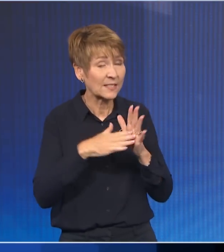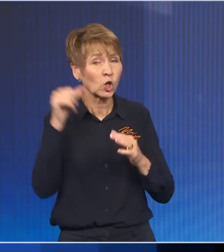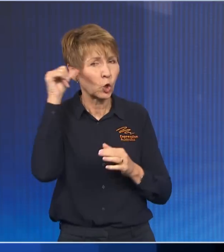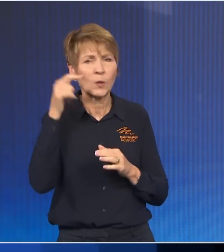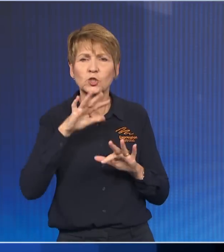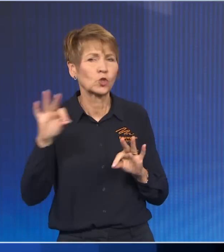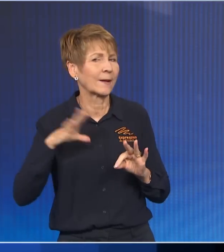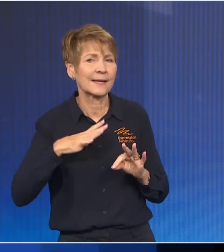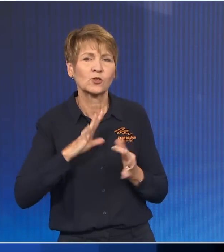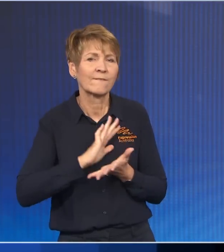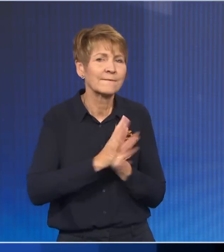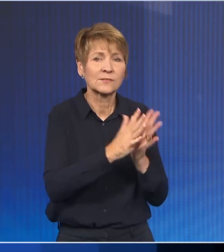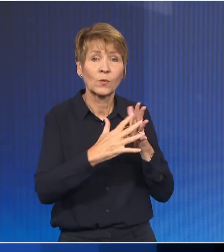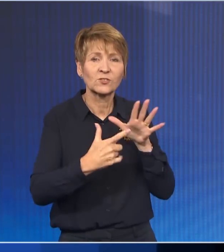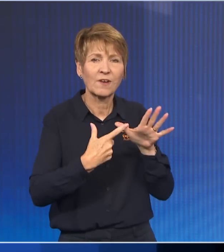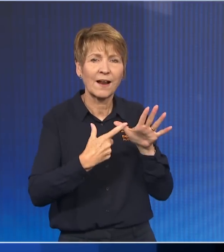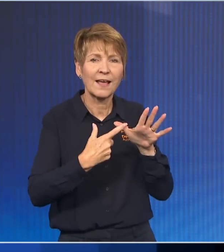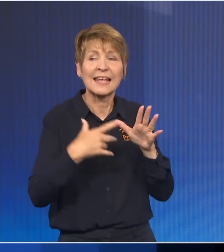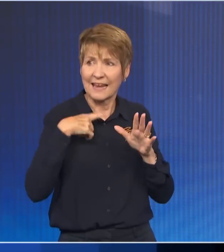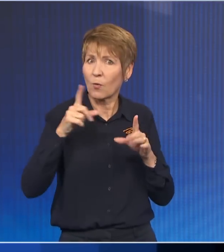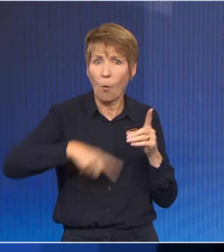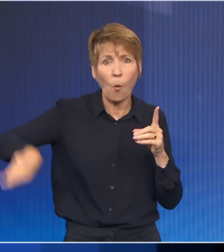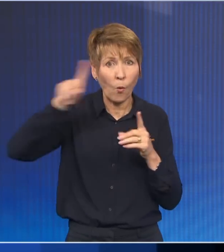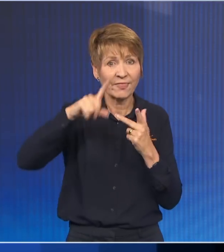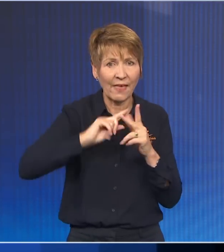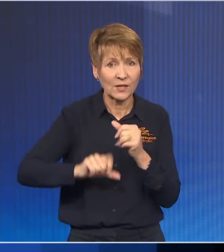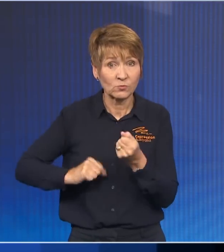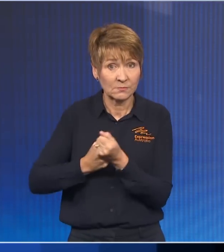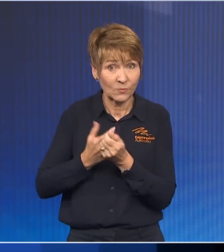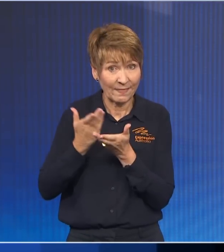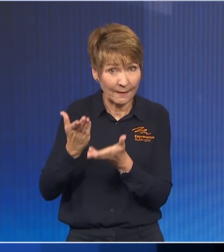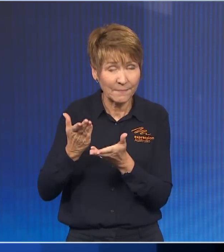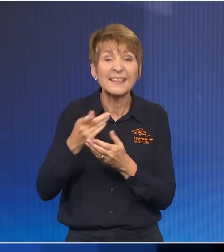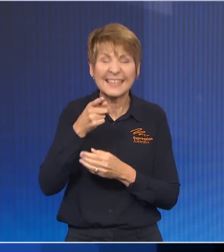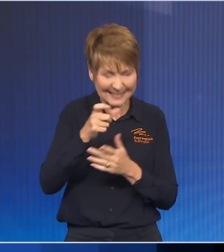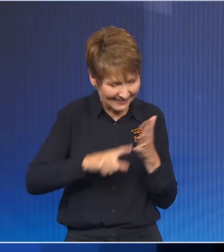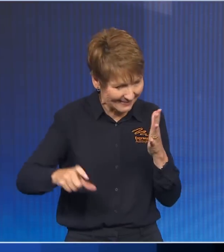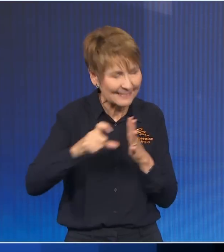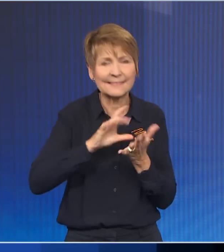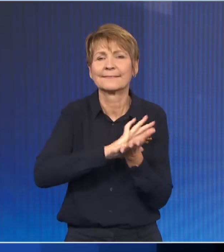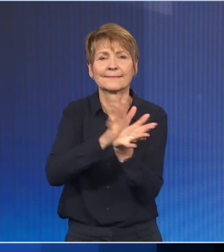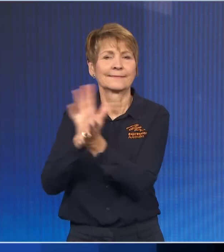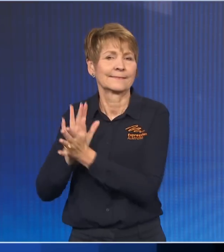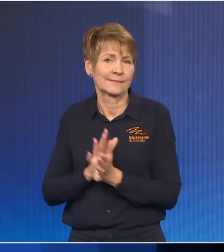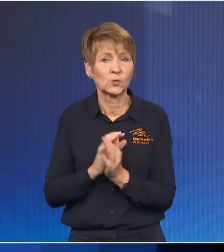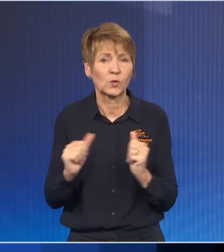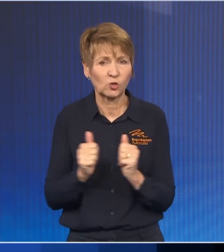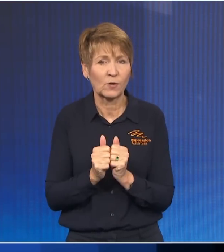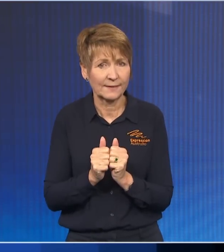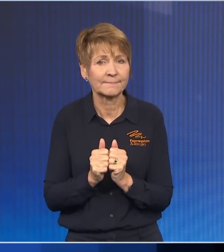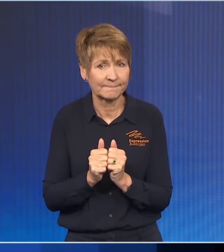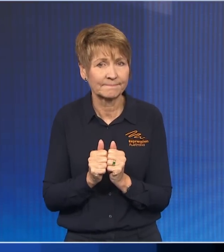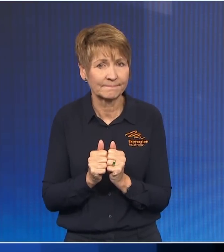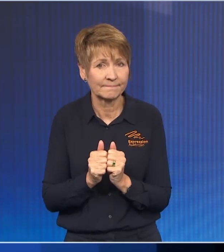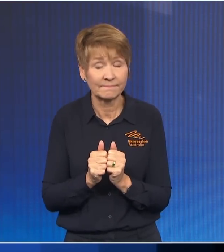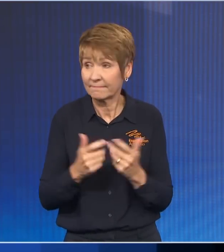He needed to bring the rest of the country with him. And he did just that. In relation to the way we managed COVID,